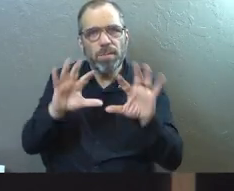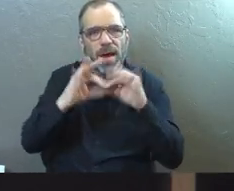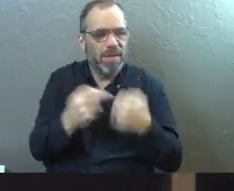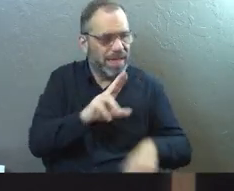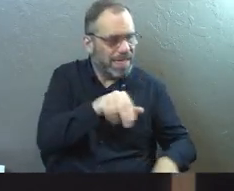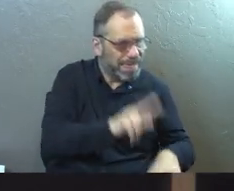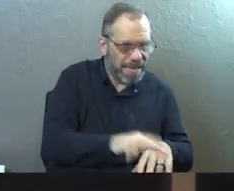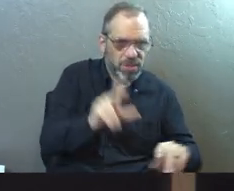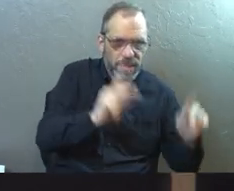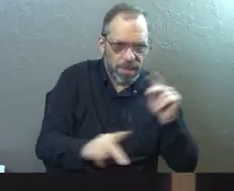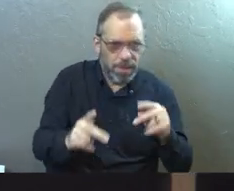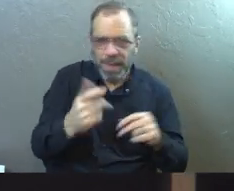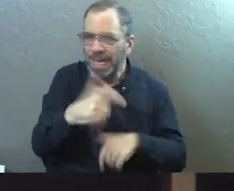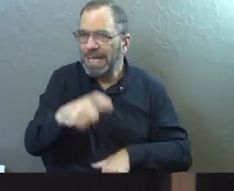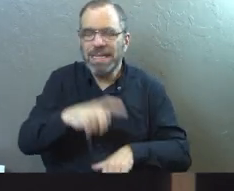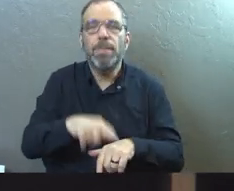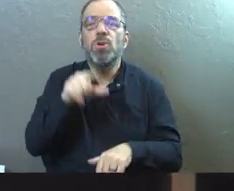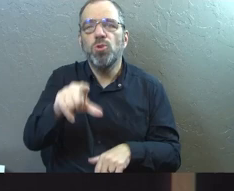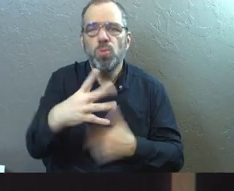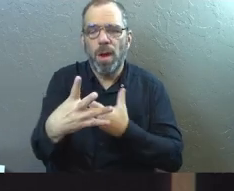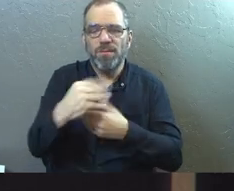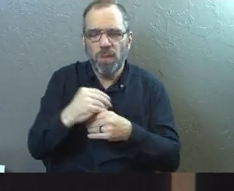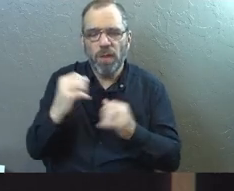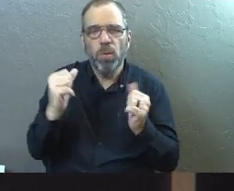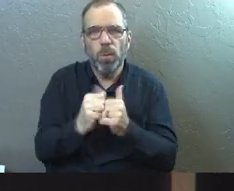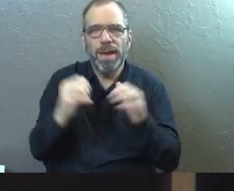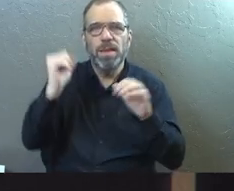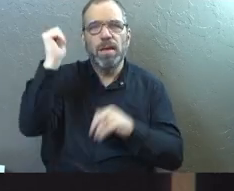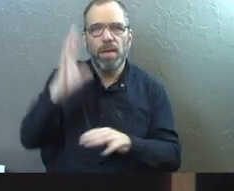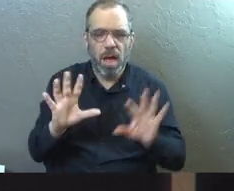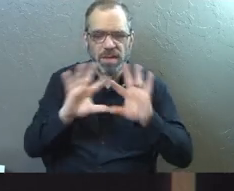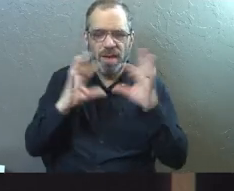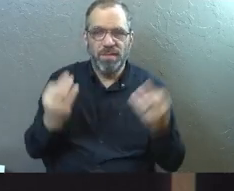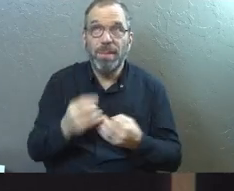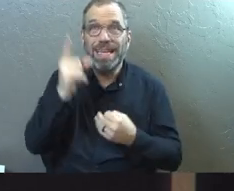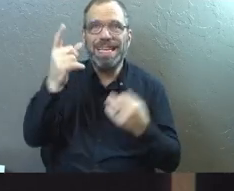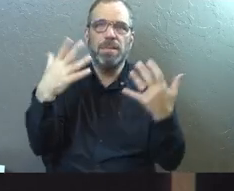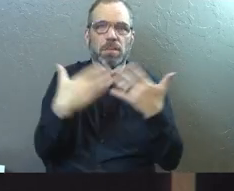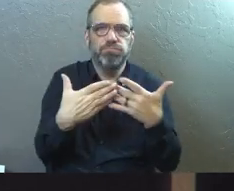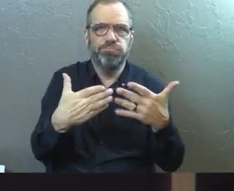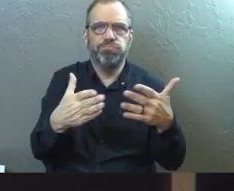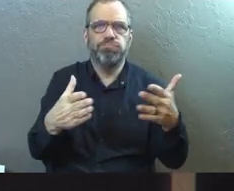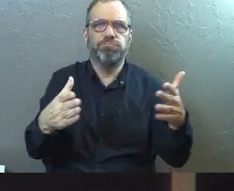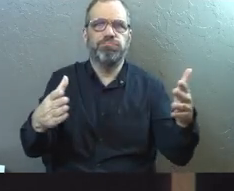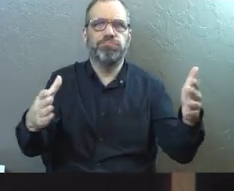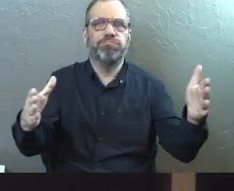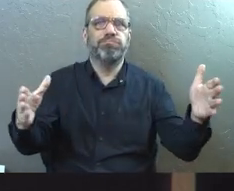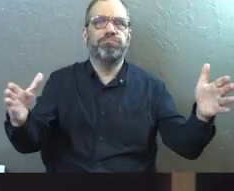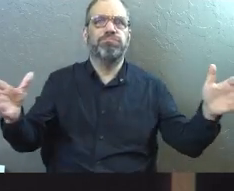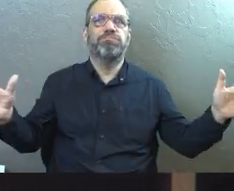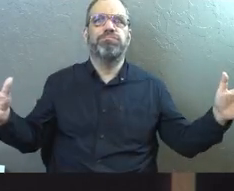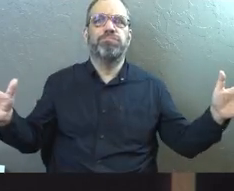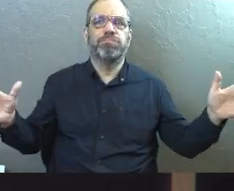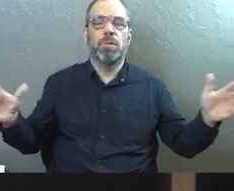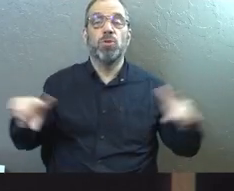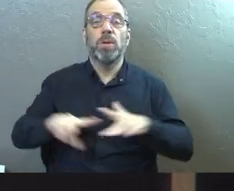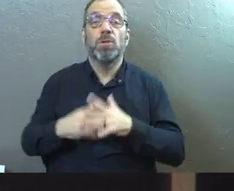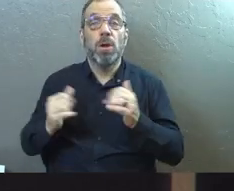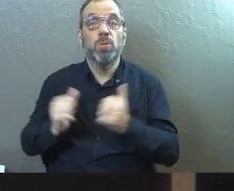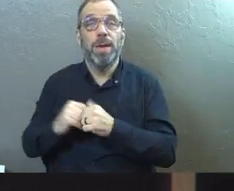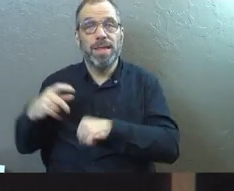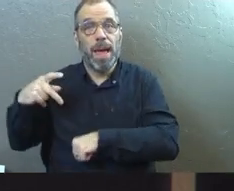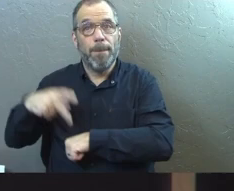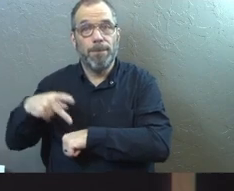nation, any people, any time, you can be a part of the family of God. He is swinging the doors wide open, and he's starting it with Peter and Cornelius.